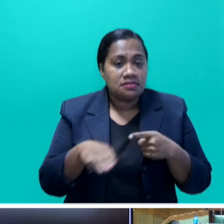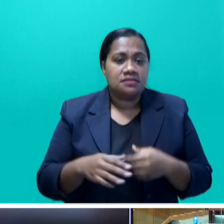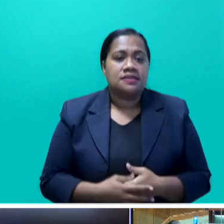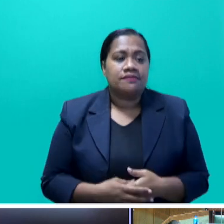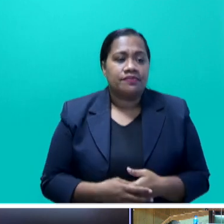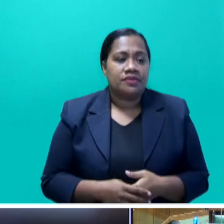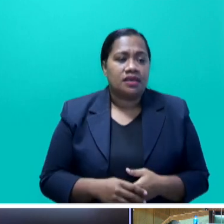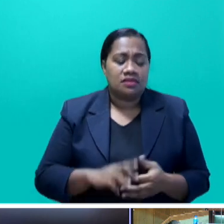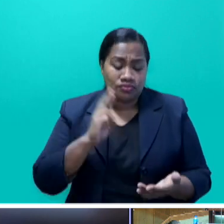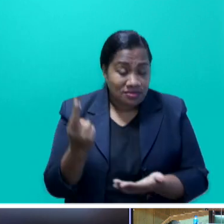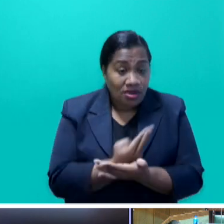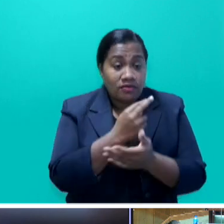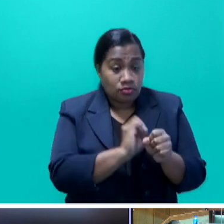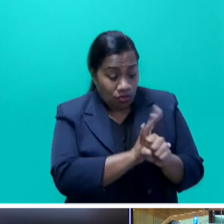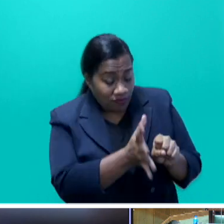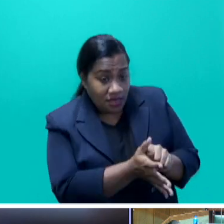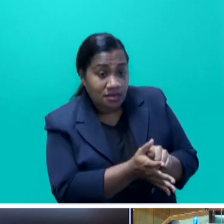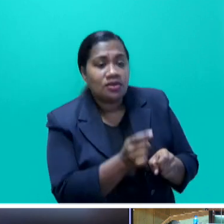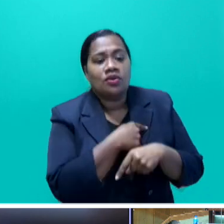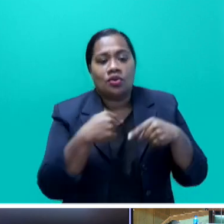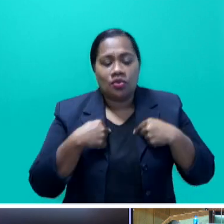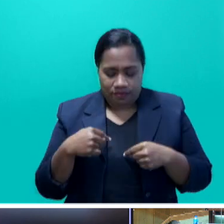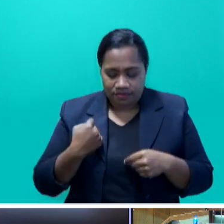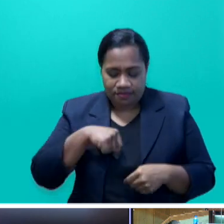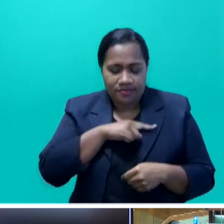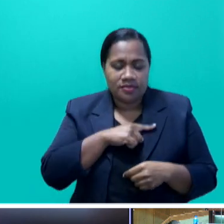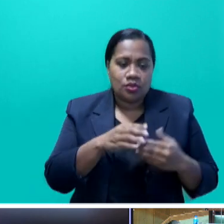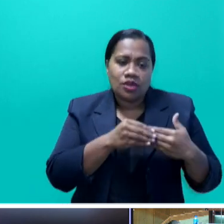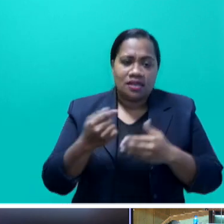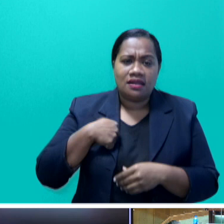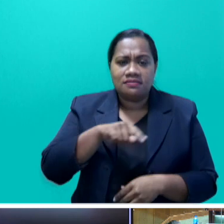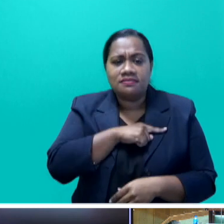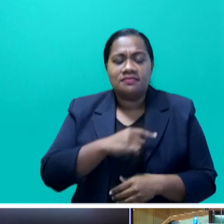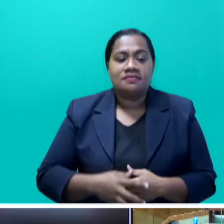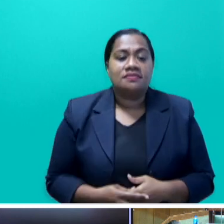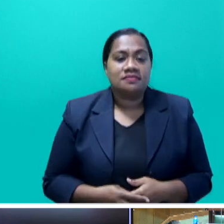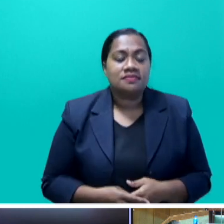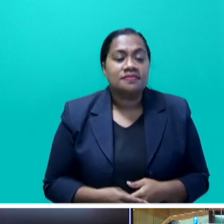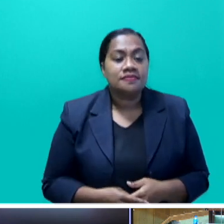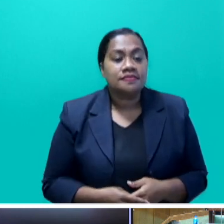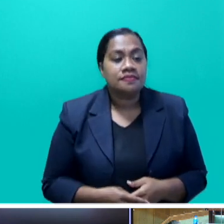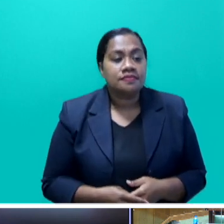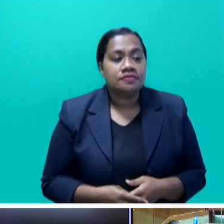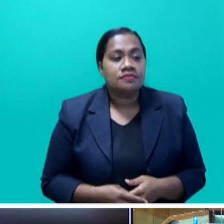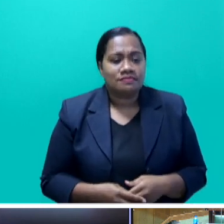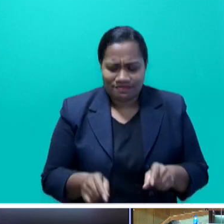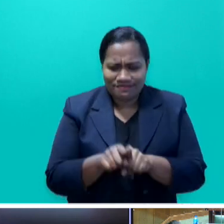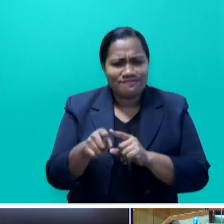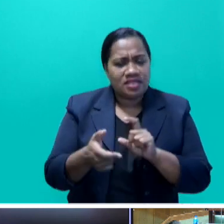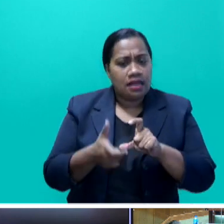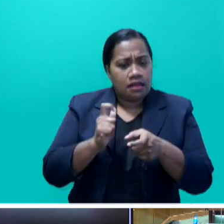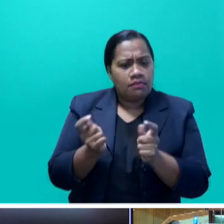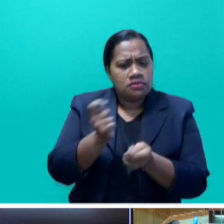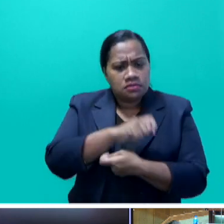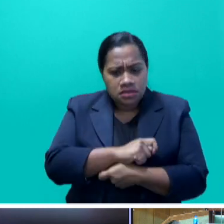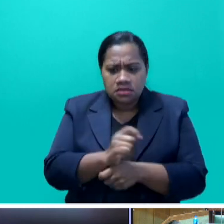will leave us all more vulnerable to the forces we fought before this pandemic, like climate change and